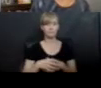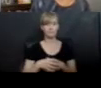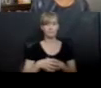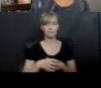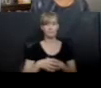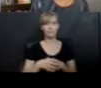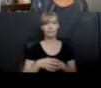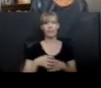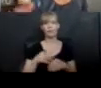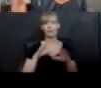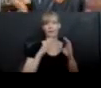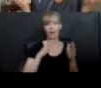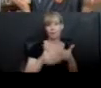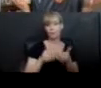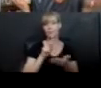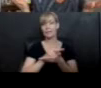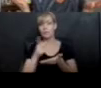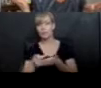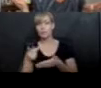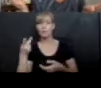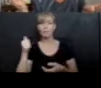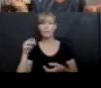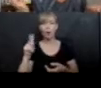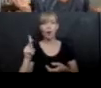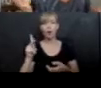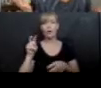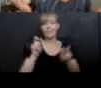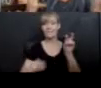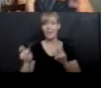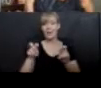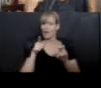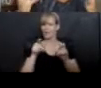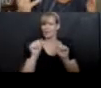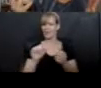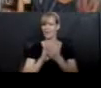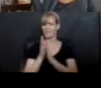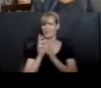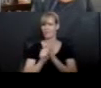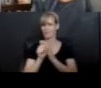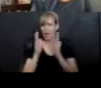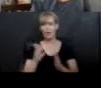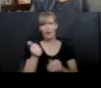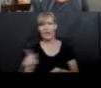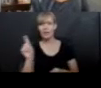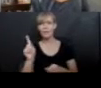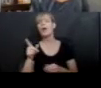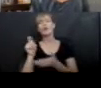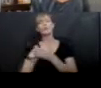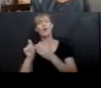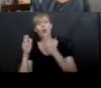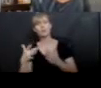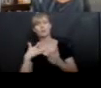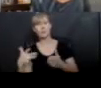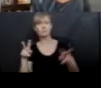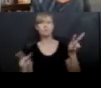kitchen, park, or fair. You're a writer everywhere. Writers are really observant, right, of what's going on around them all